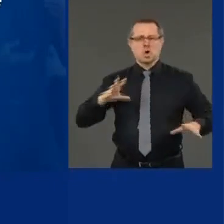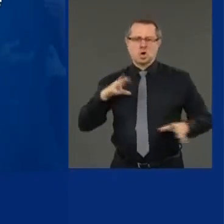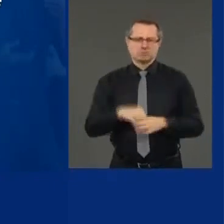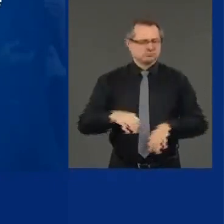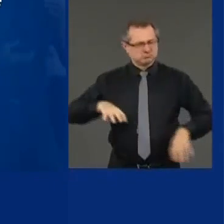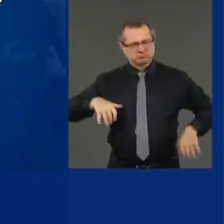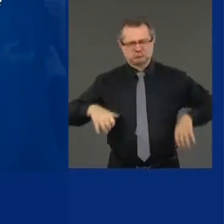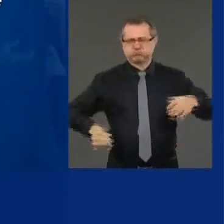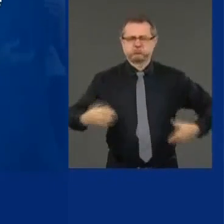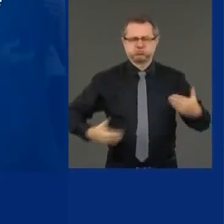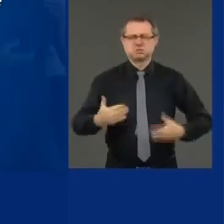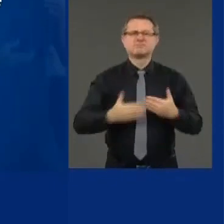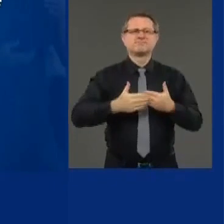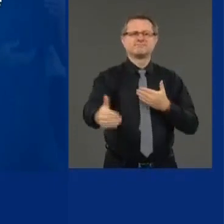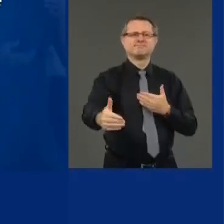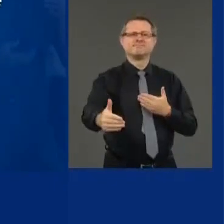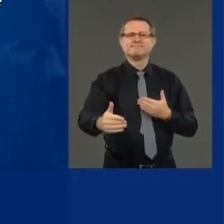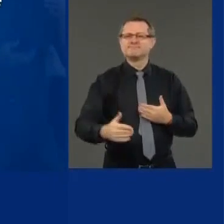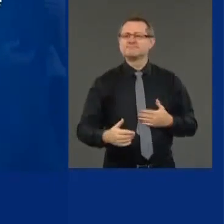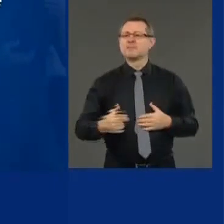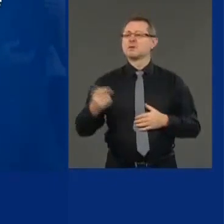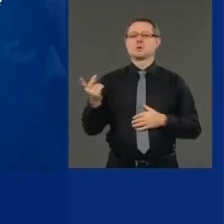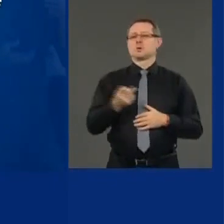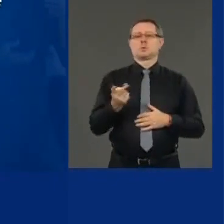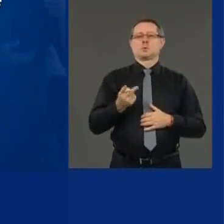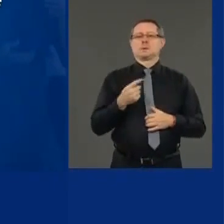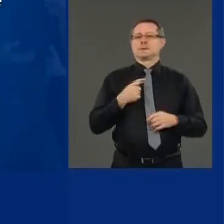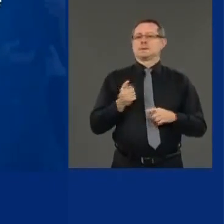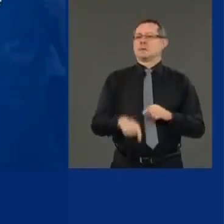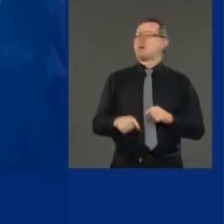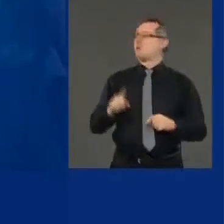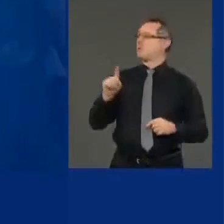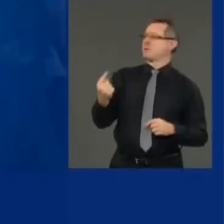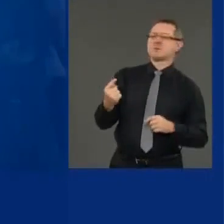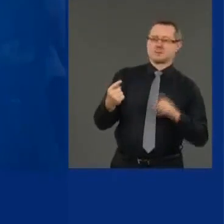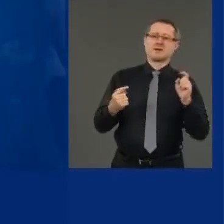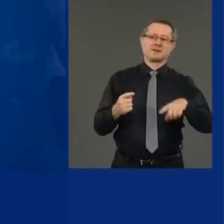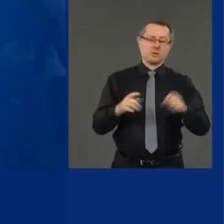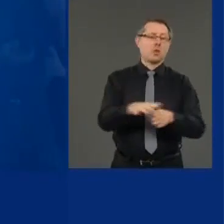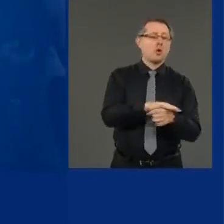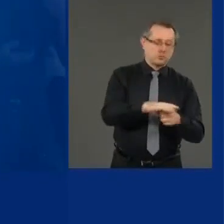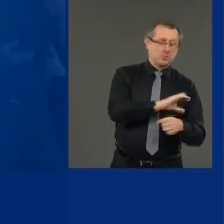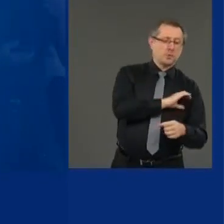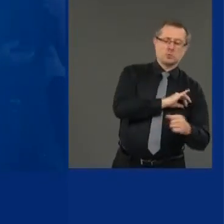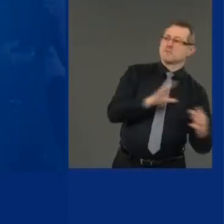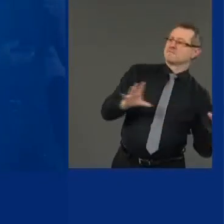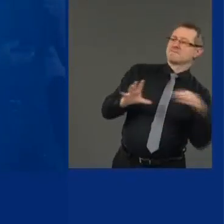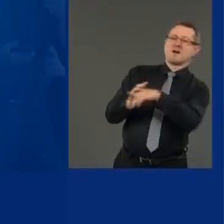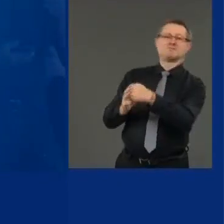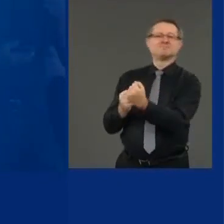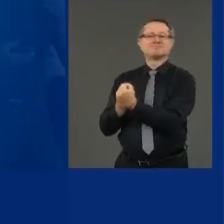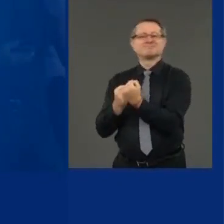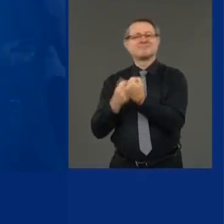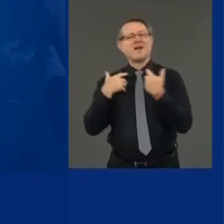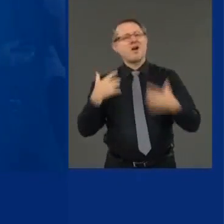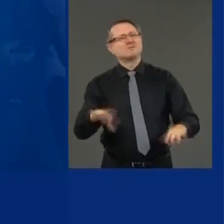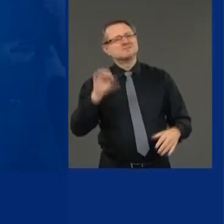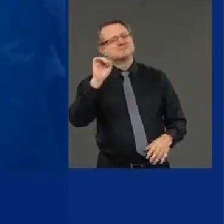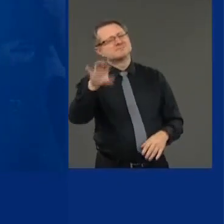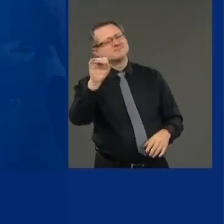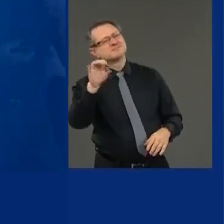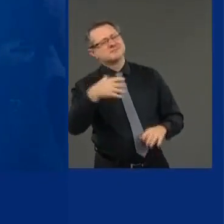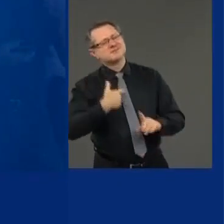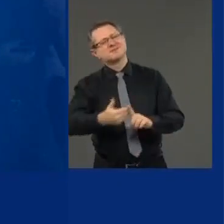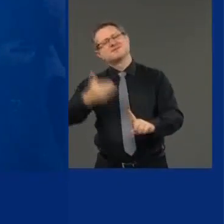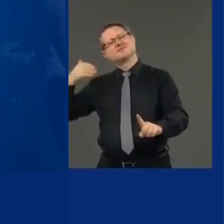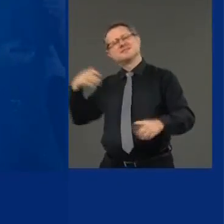But they can't do it without the local police. I've said that from day one. Uh, also, we need to get